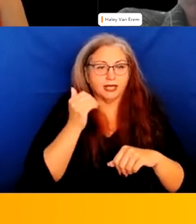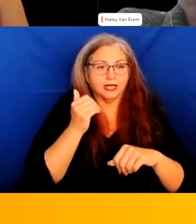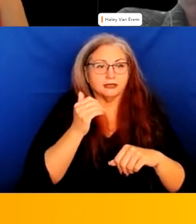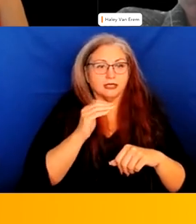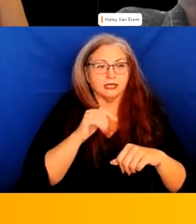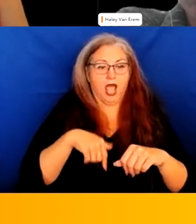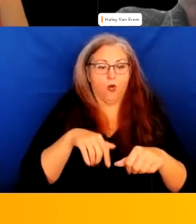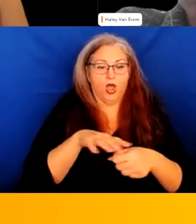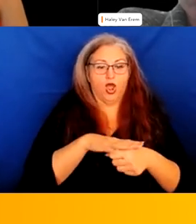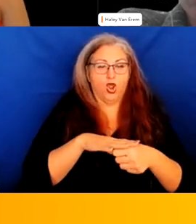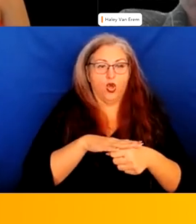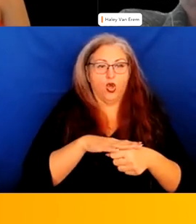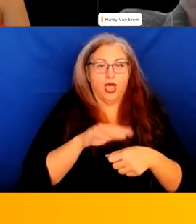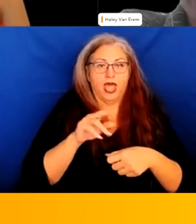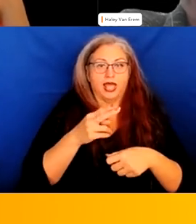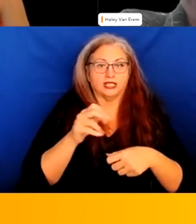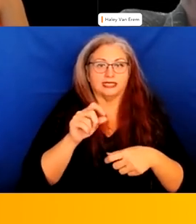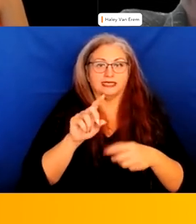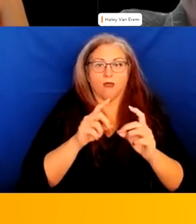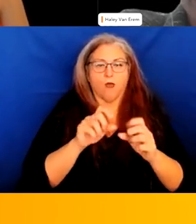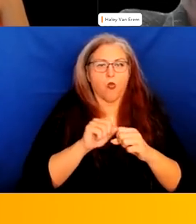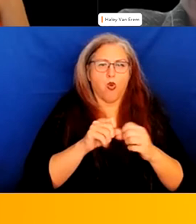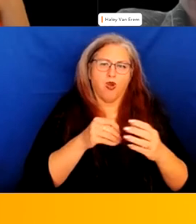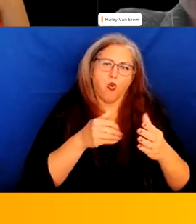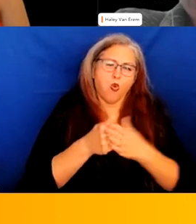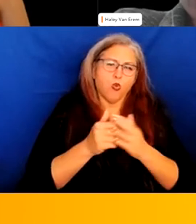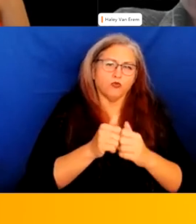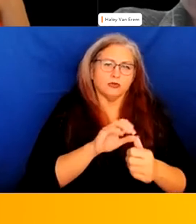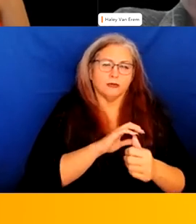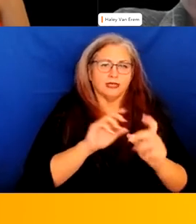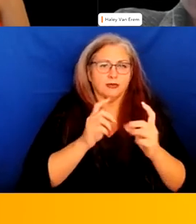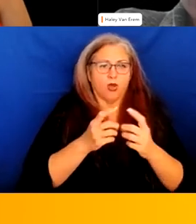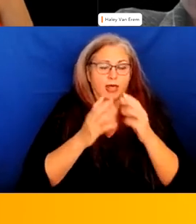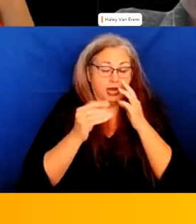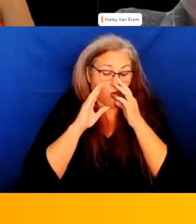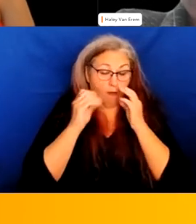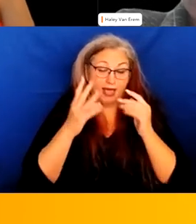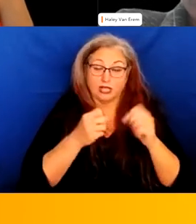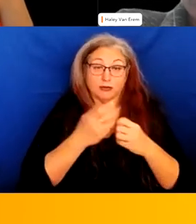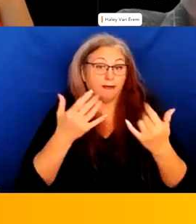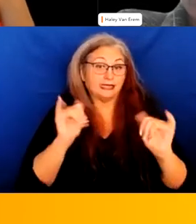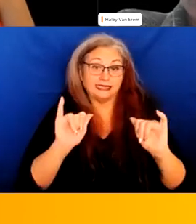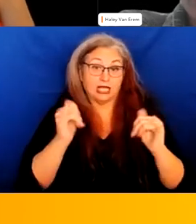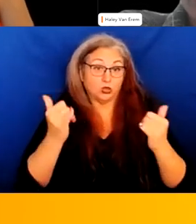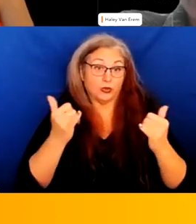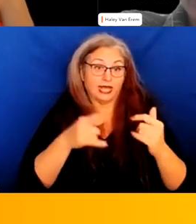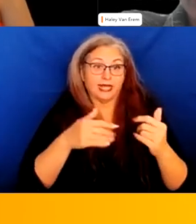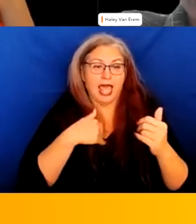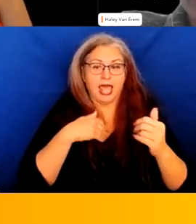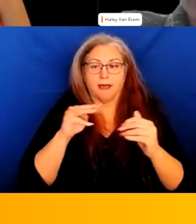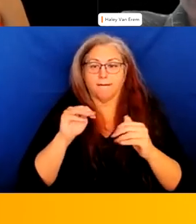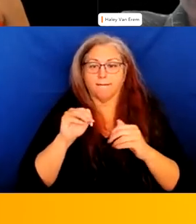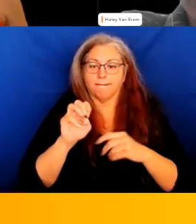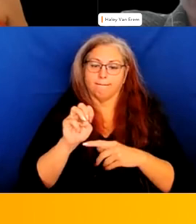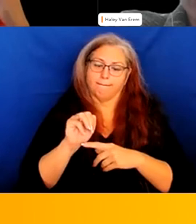local hhs department works very closely with our police department in fact you know for many years and they may still have this today they had a memorandum of